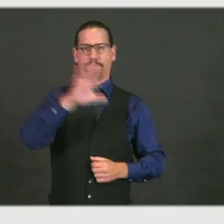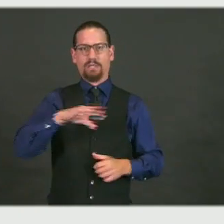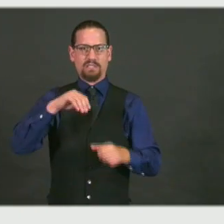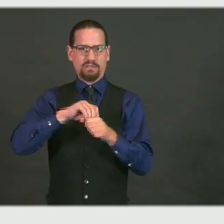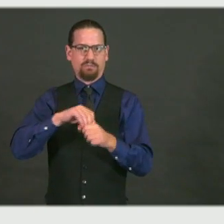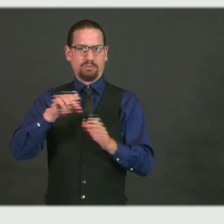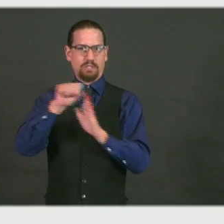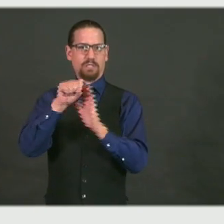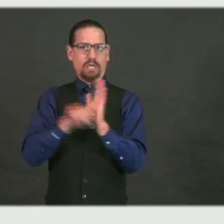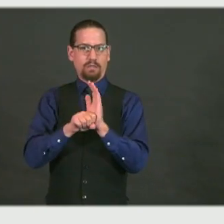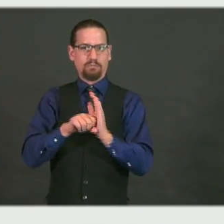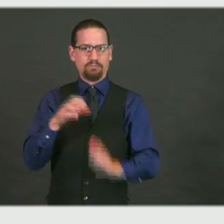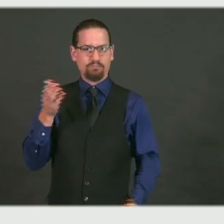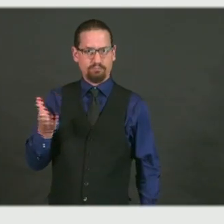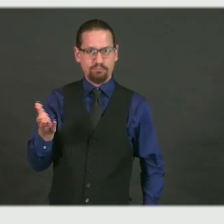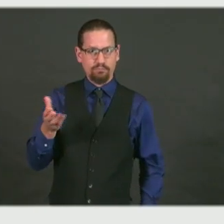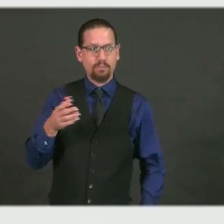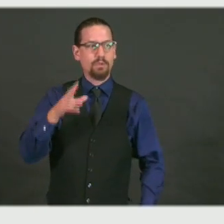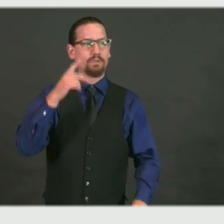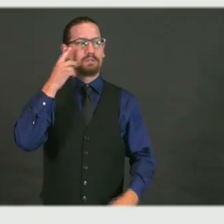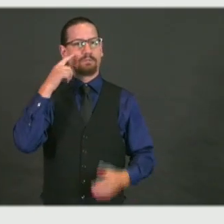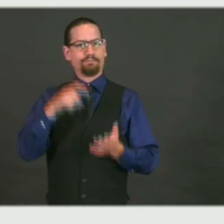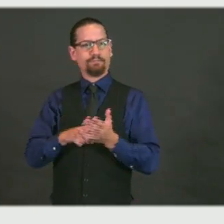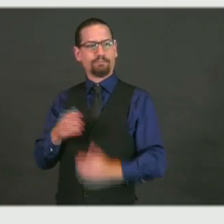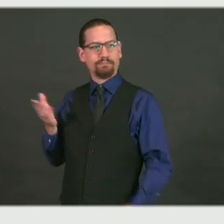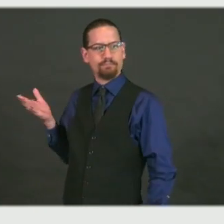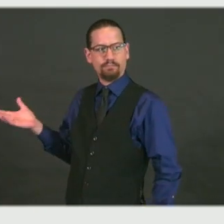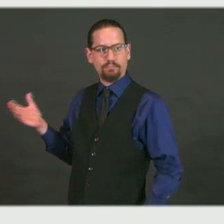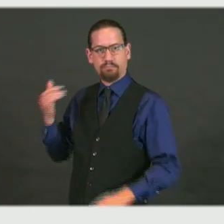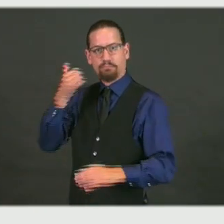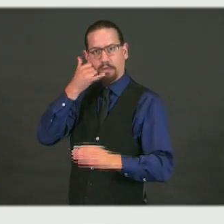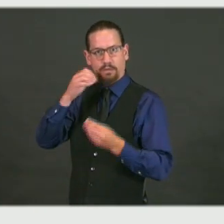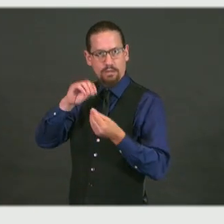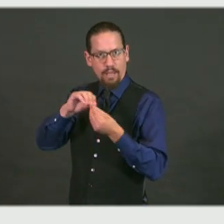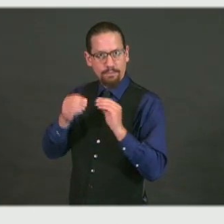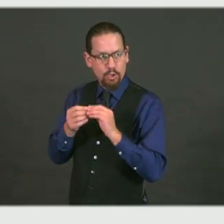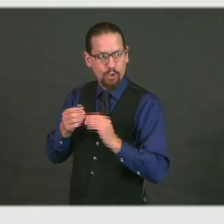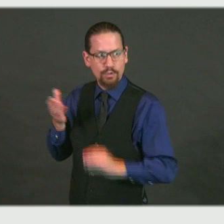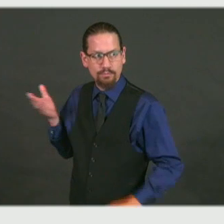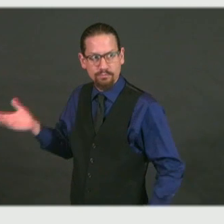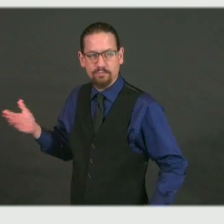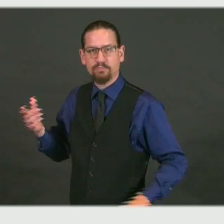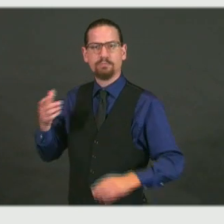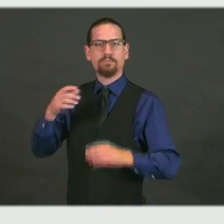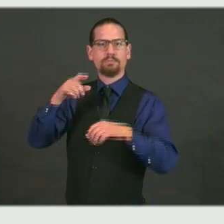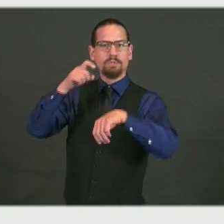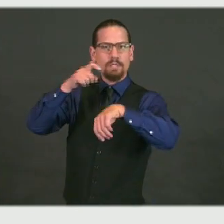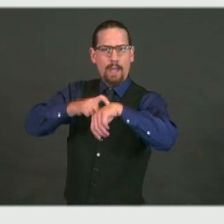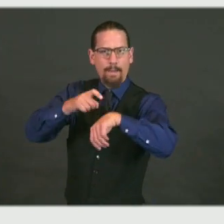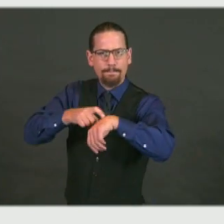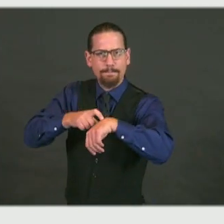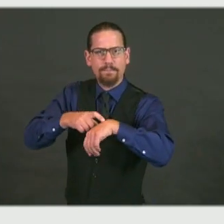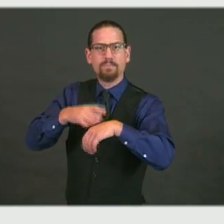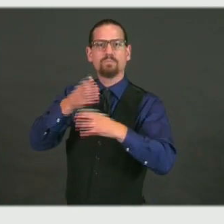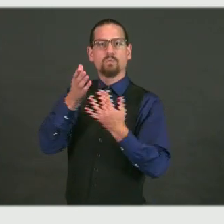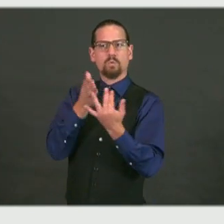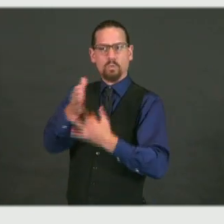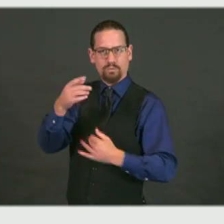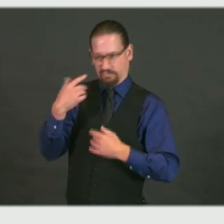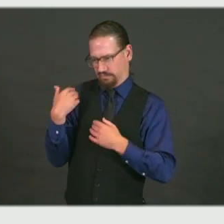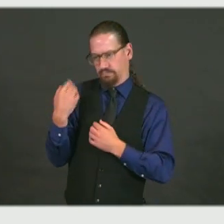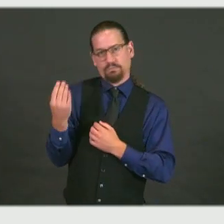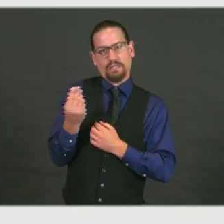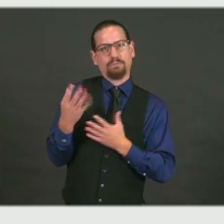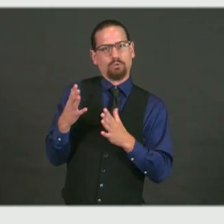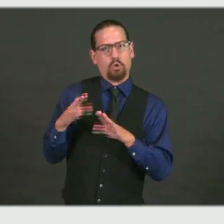slide on the screen that describes that. We went live on Monday, and so far, so good. On the screen